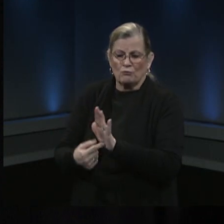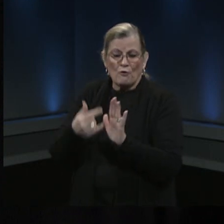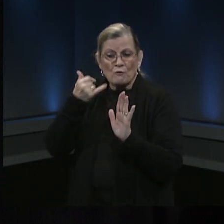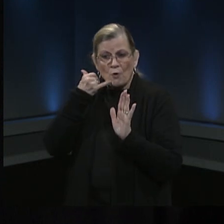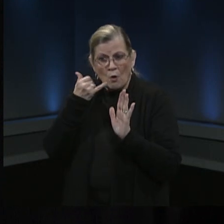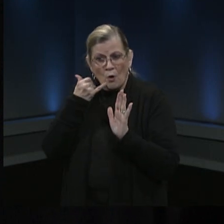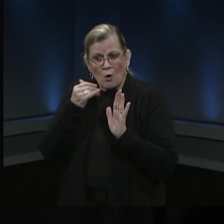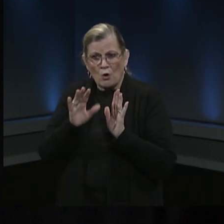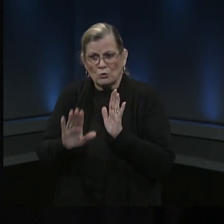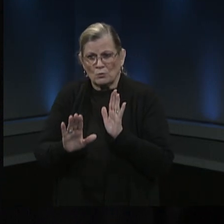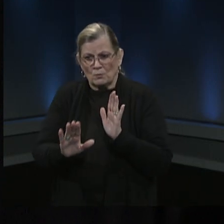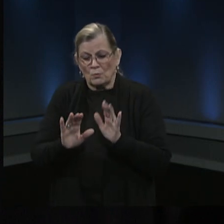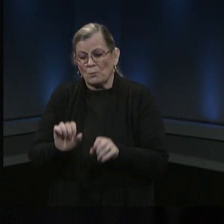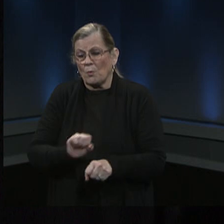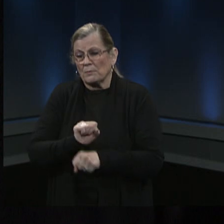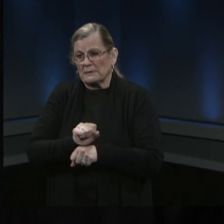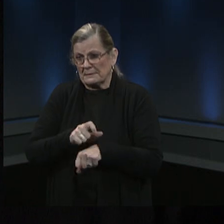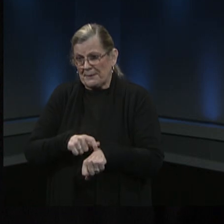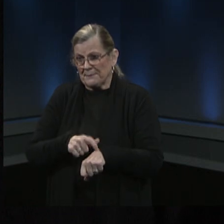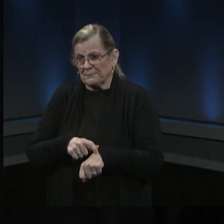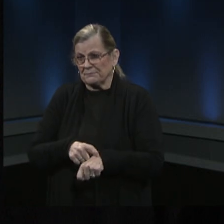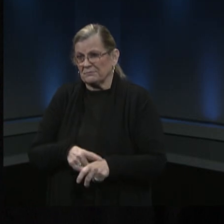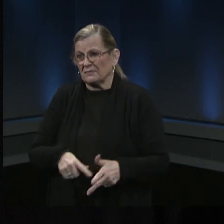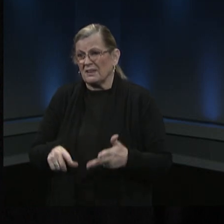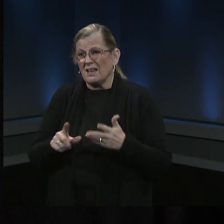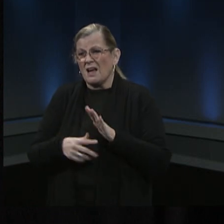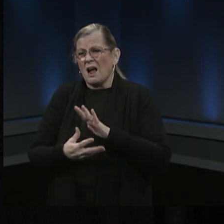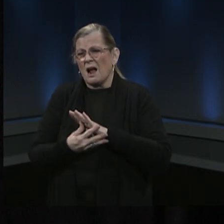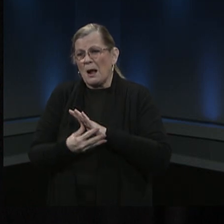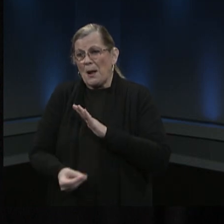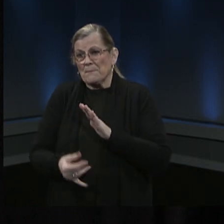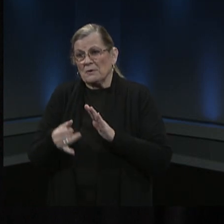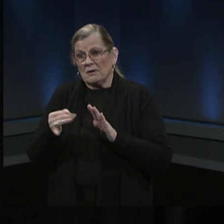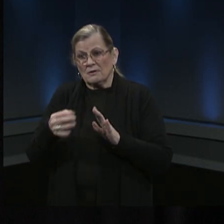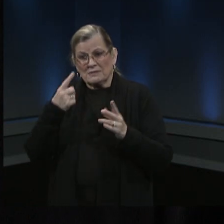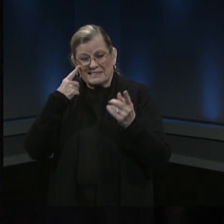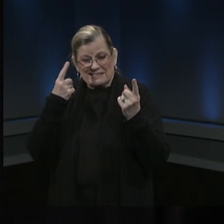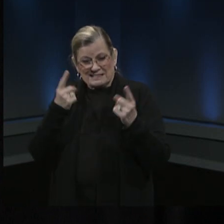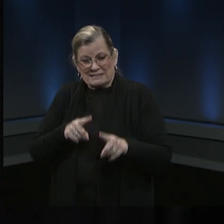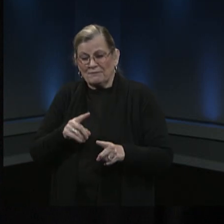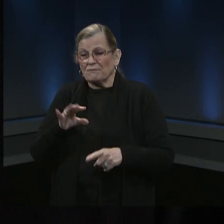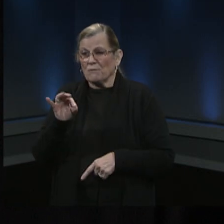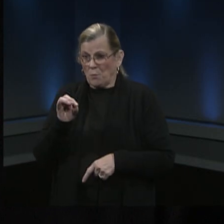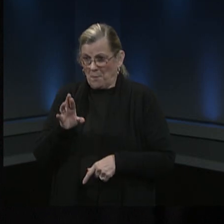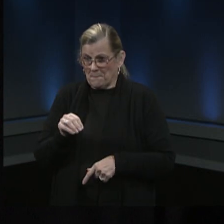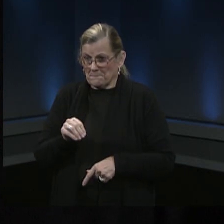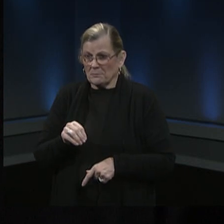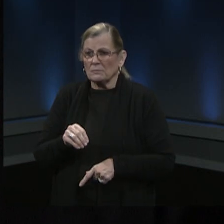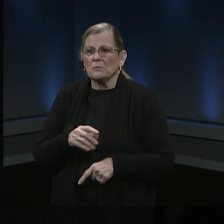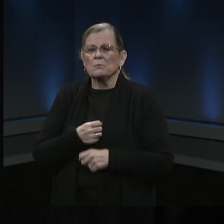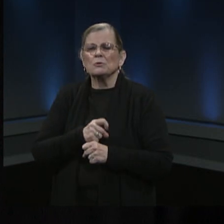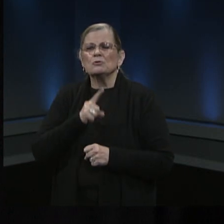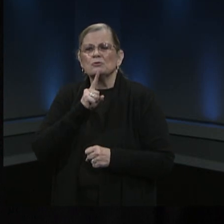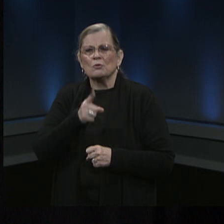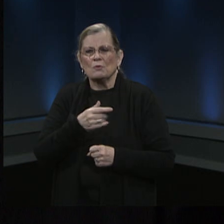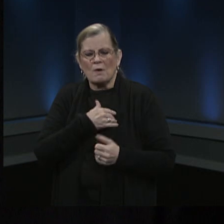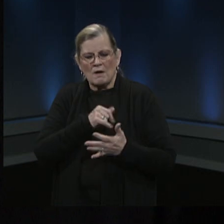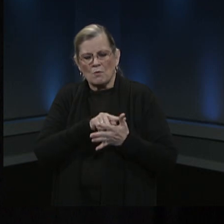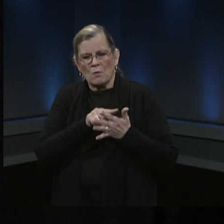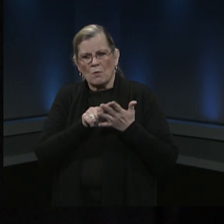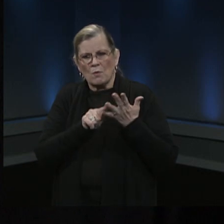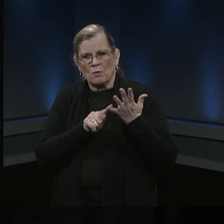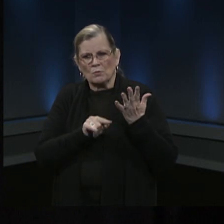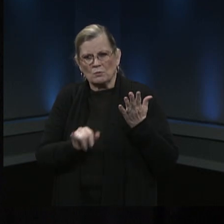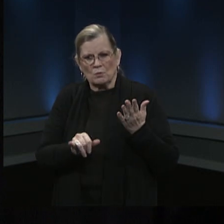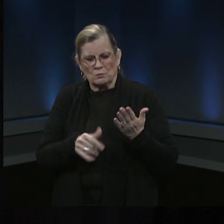a copy of the consent form so please make sure you have all those items when you arrive for your appointment so that uh the process goes smoothly